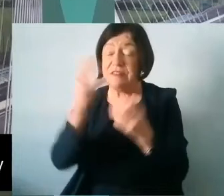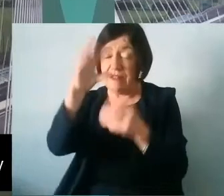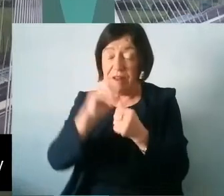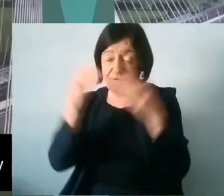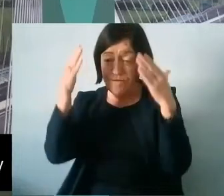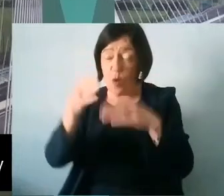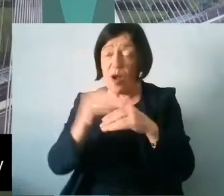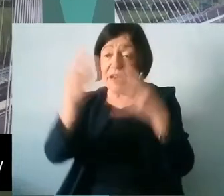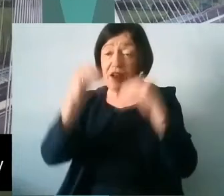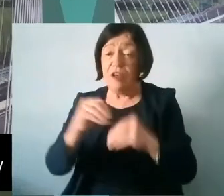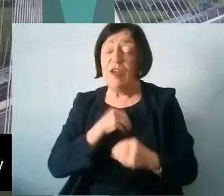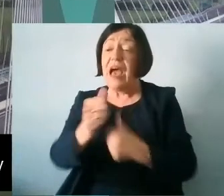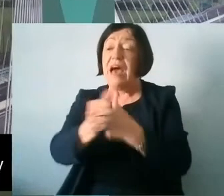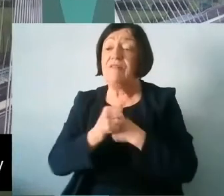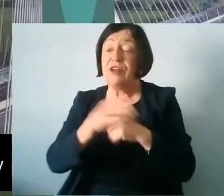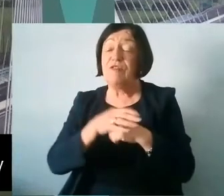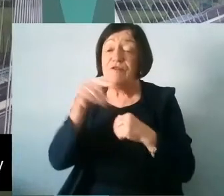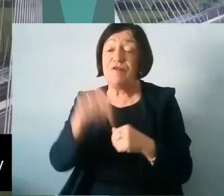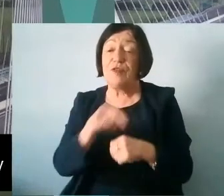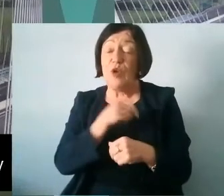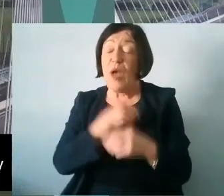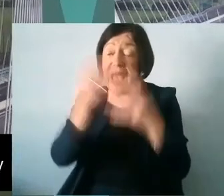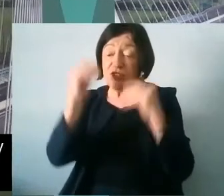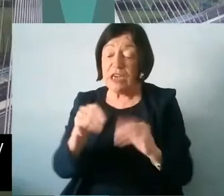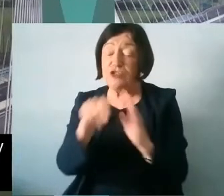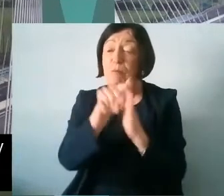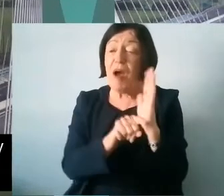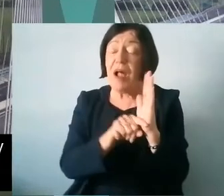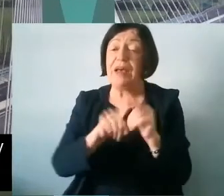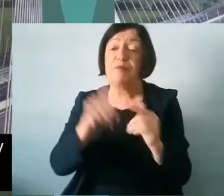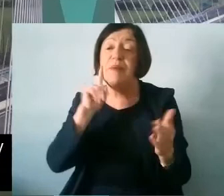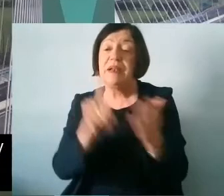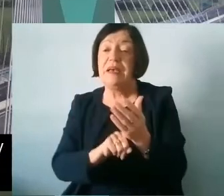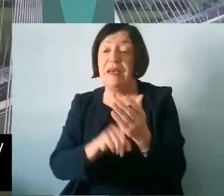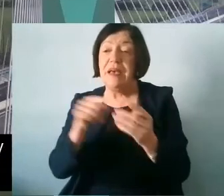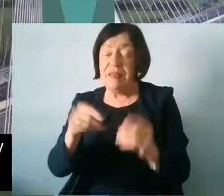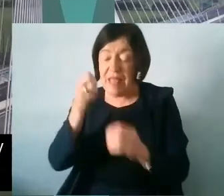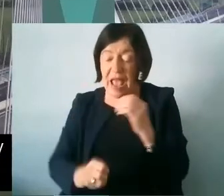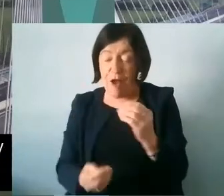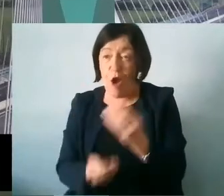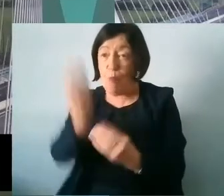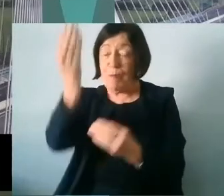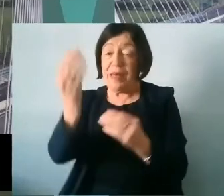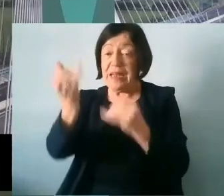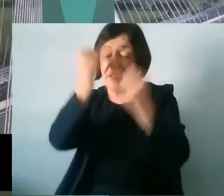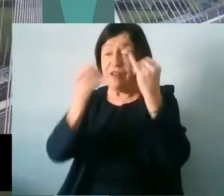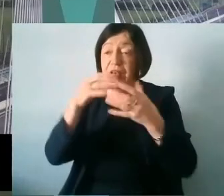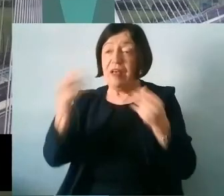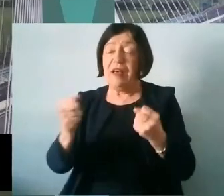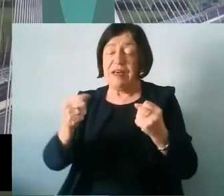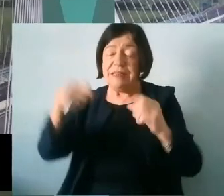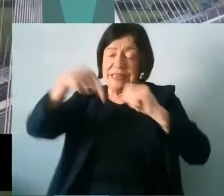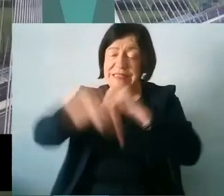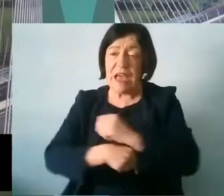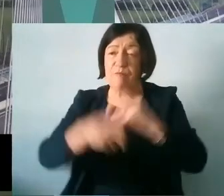She advocates for community-driven approaches to education policy and believes in bottom-up initiatives. She's conducted in-depth research with groups